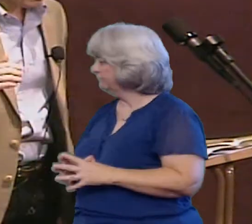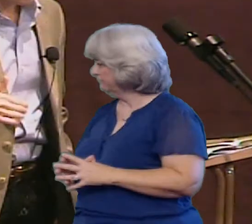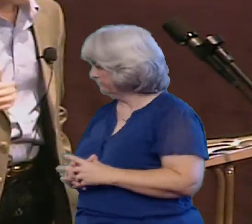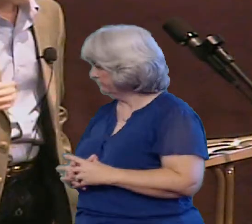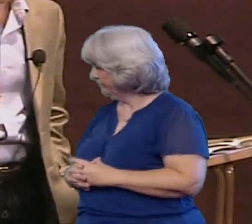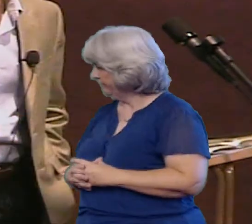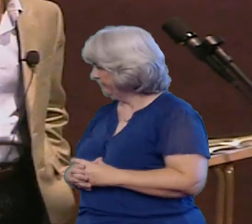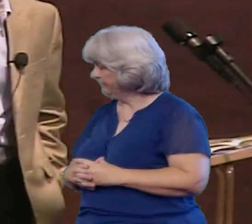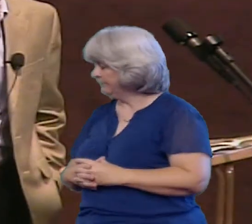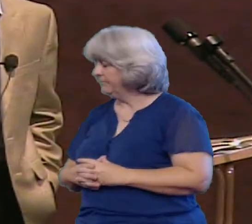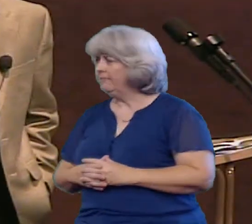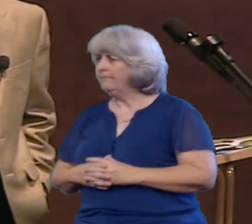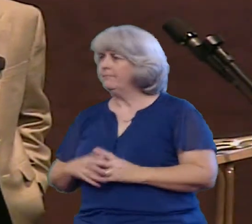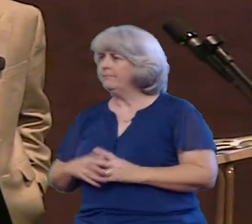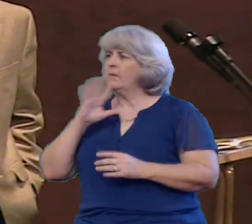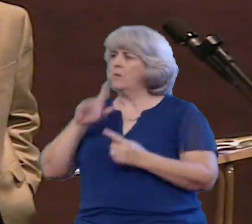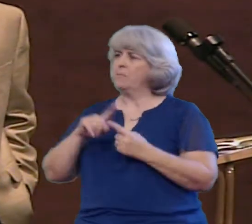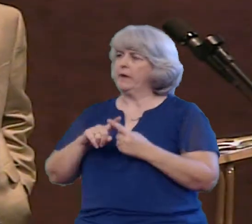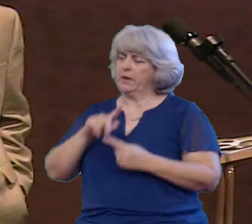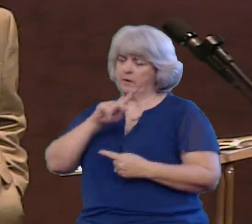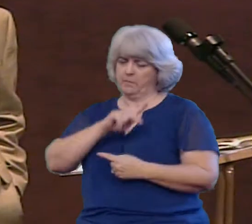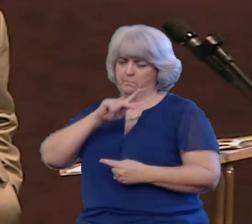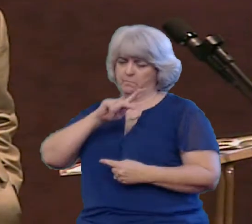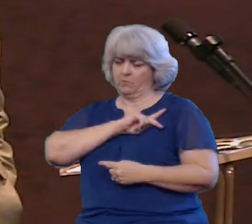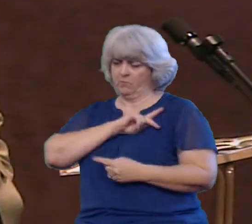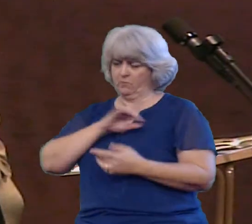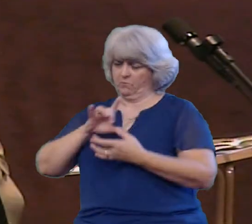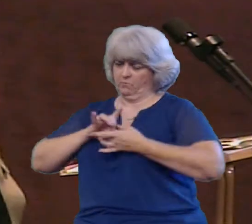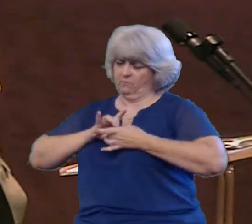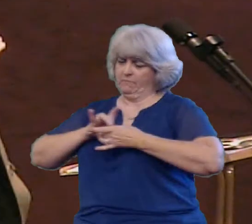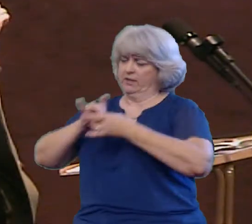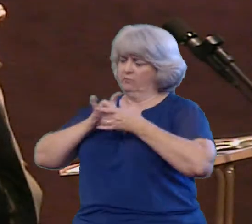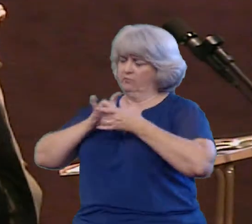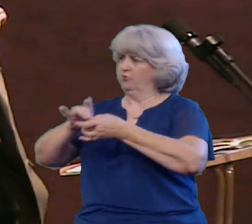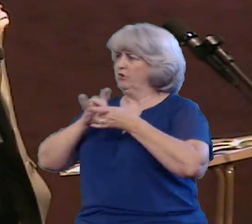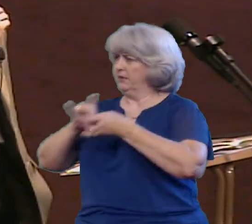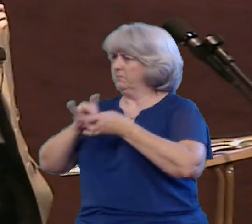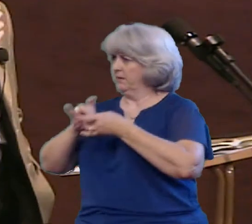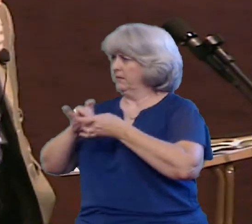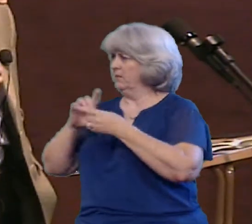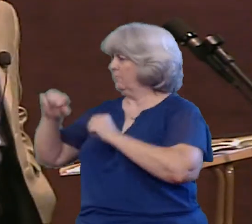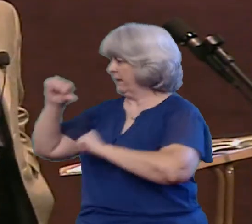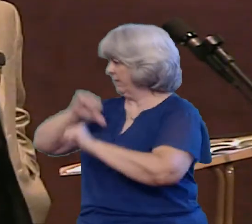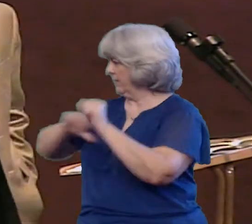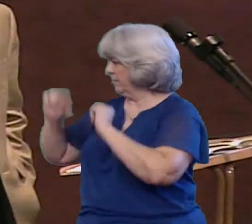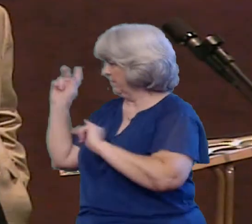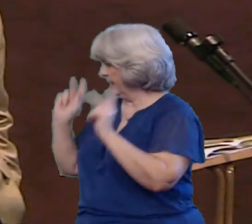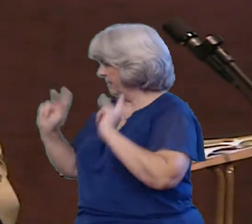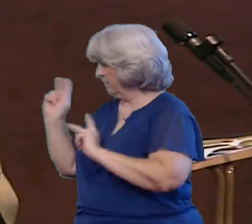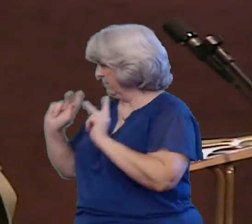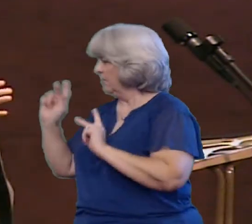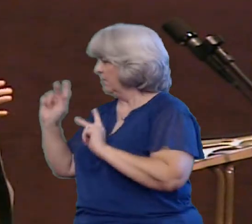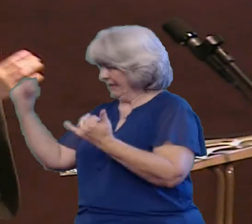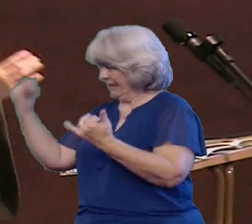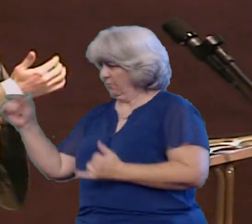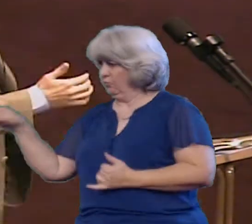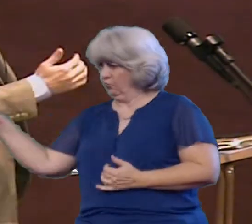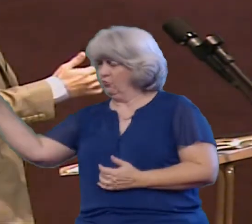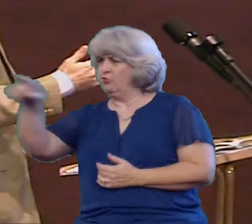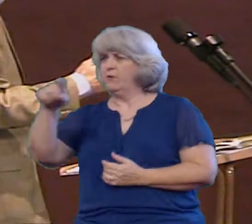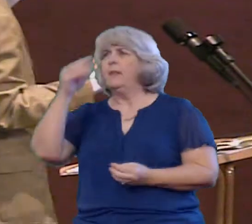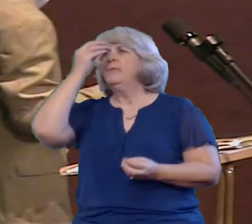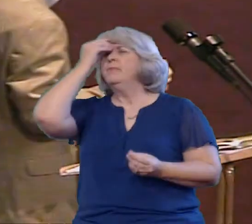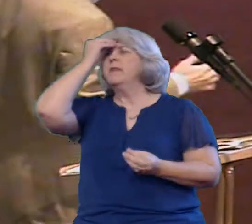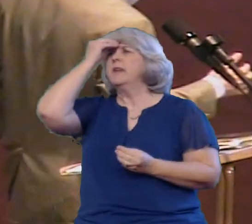And he started talking about personal relationships And what we mean to other people And this is what I want you to do I want you to think about